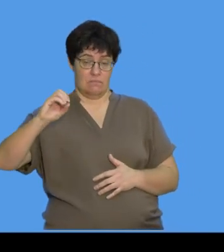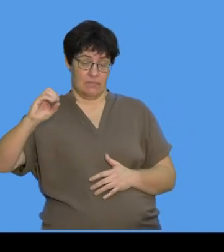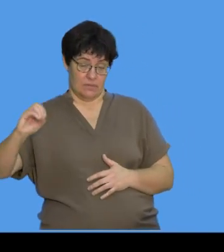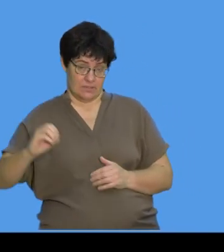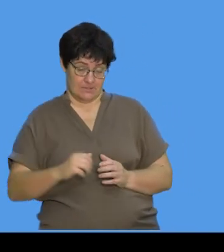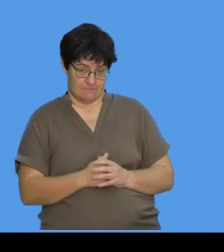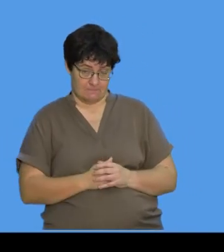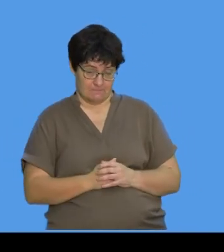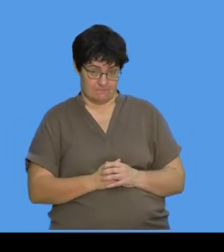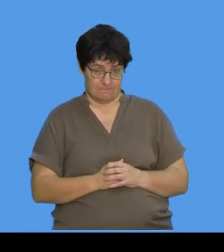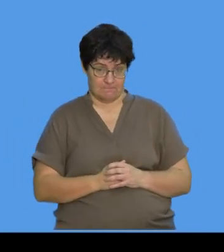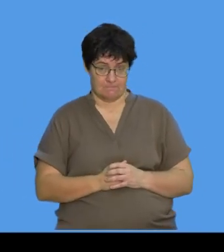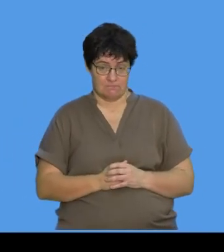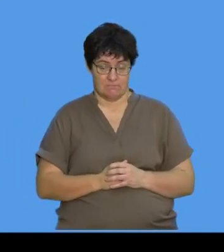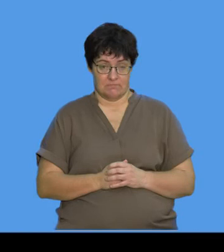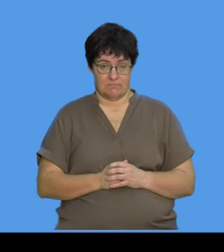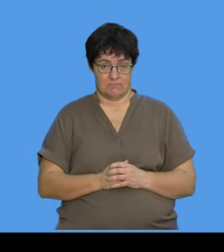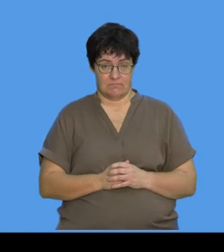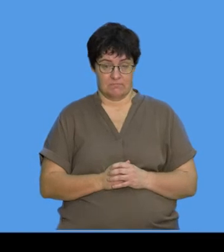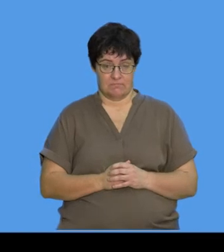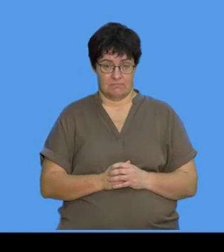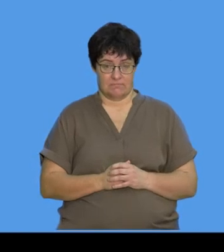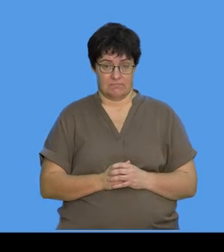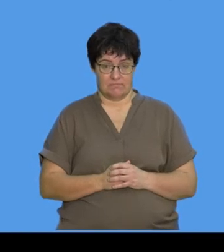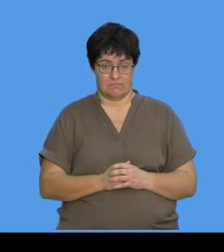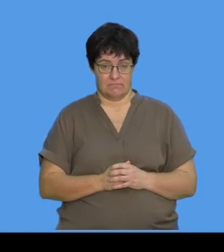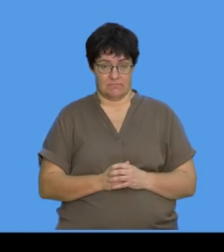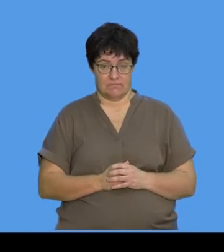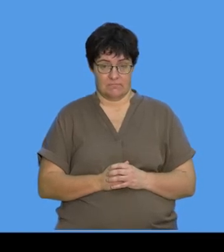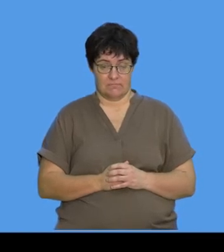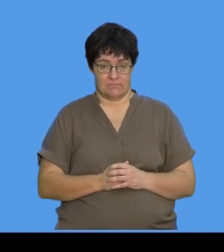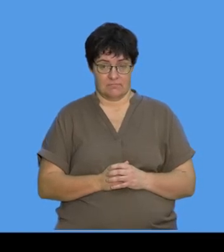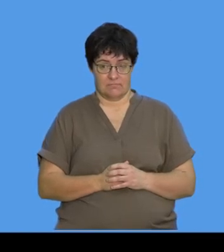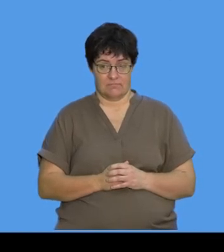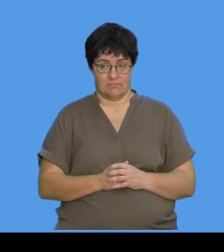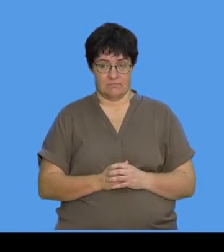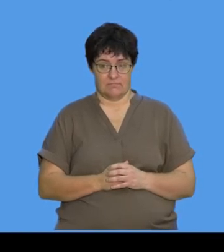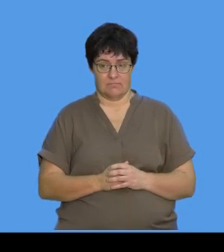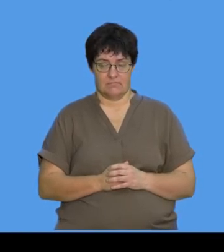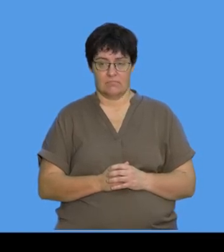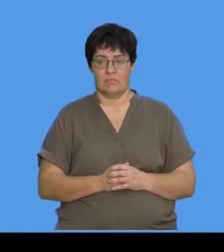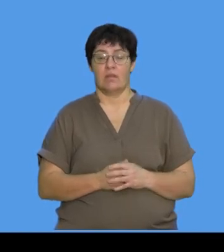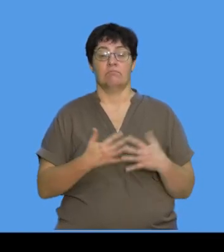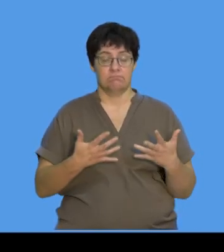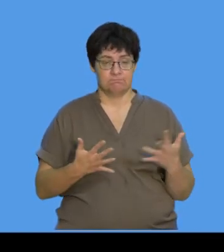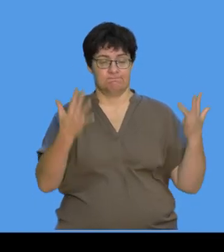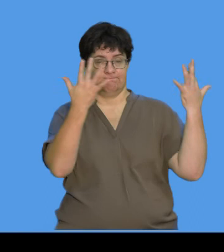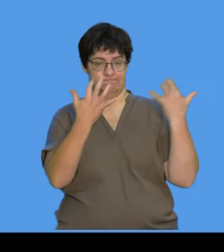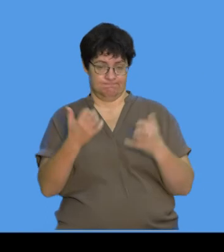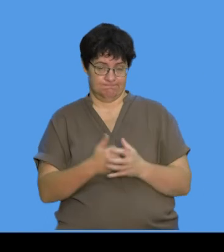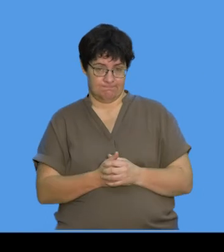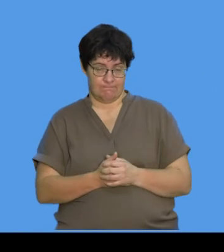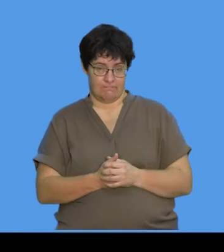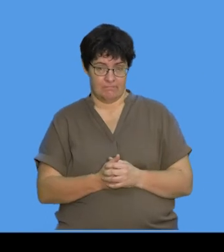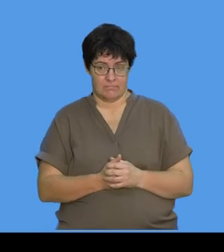there 50,000 times. And now, I'm going to work out. So, over